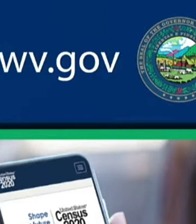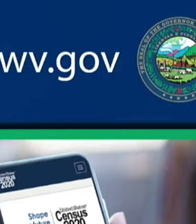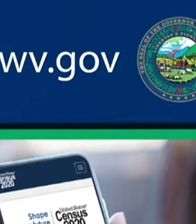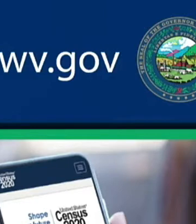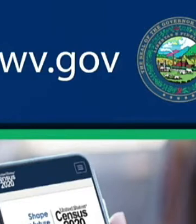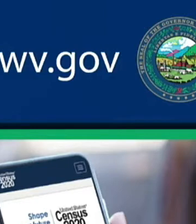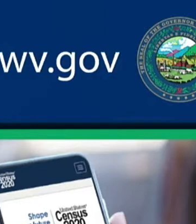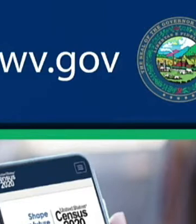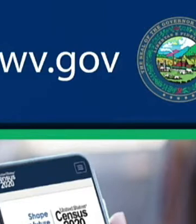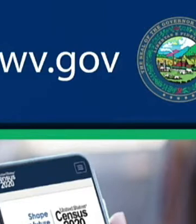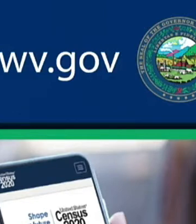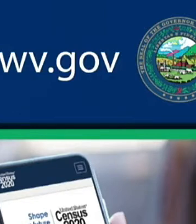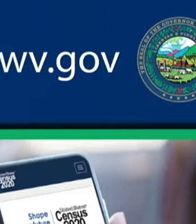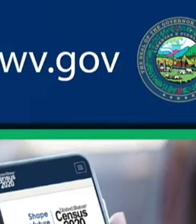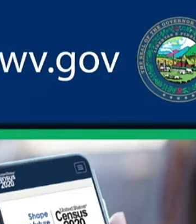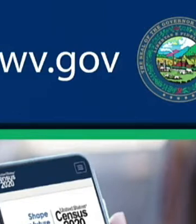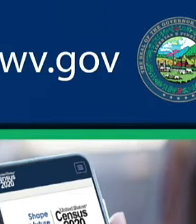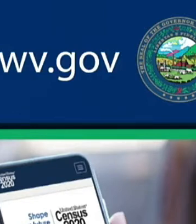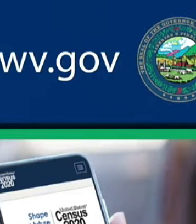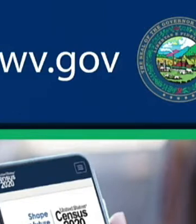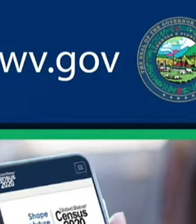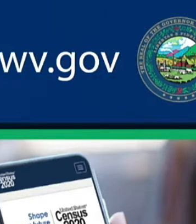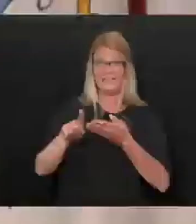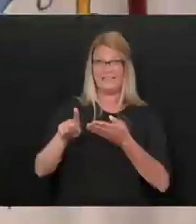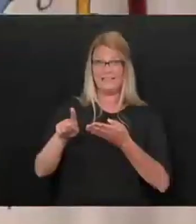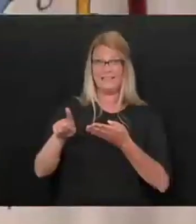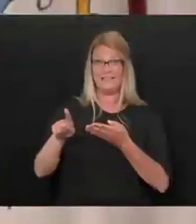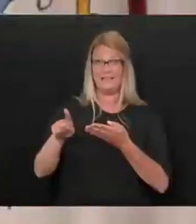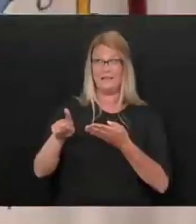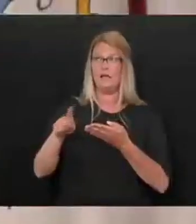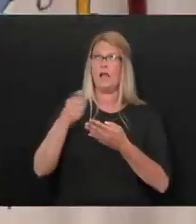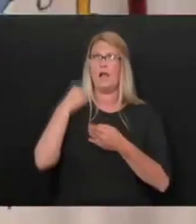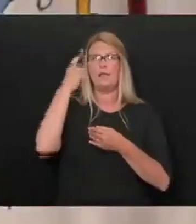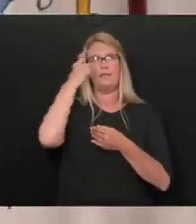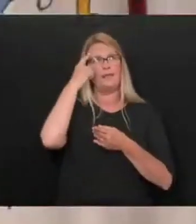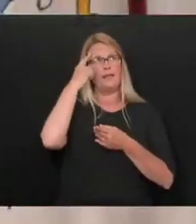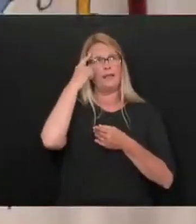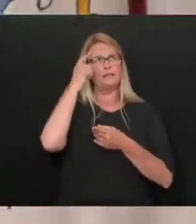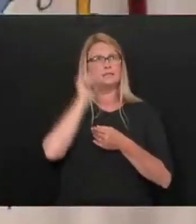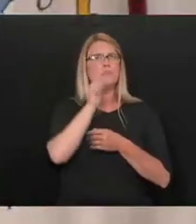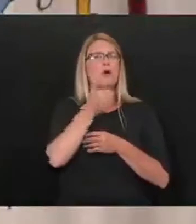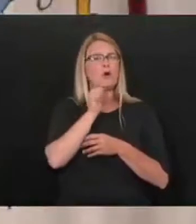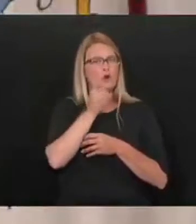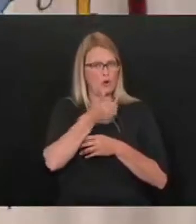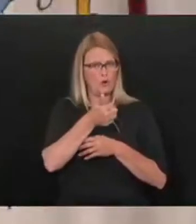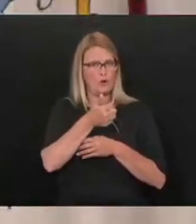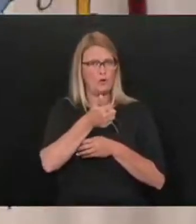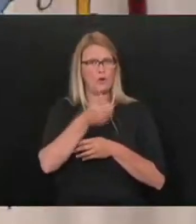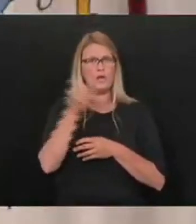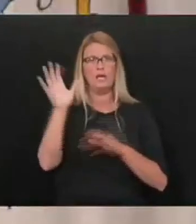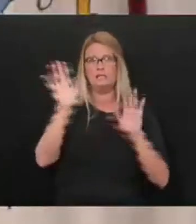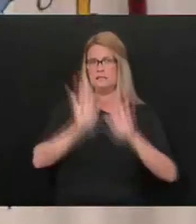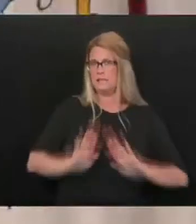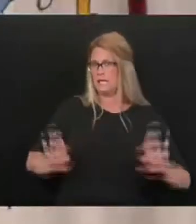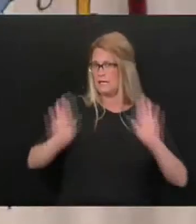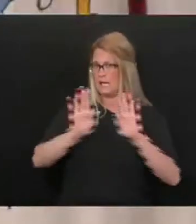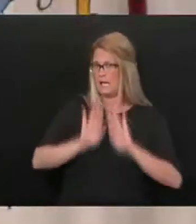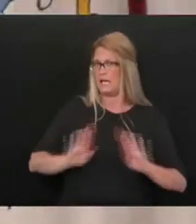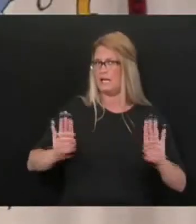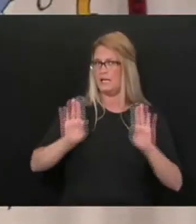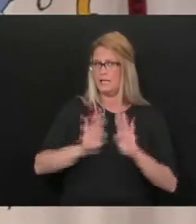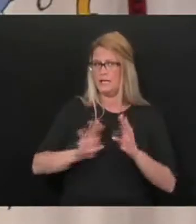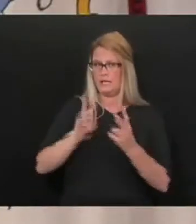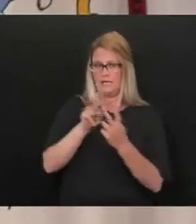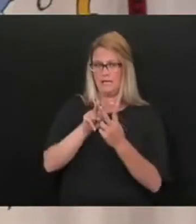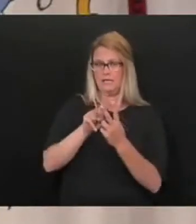that this weekend coming up on tomorrow and Sunday are going to also